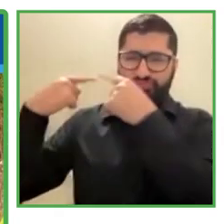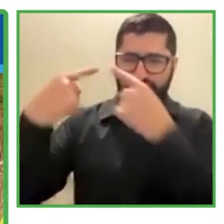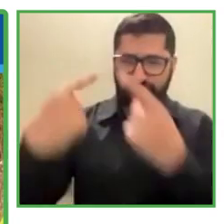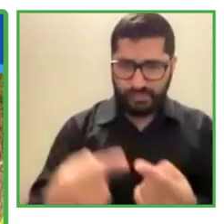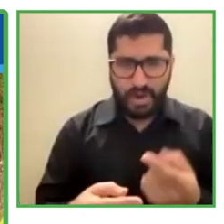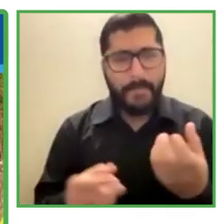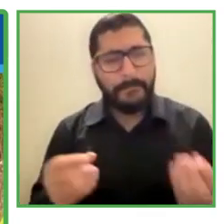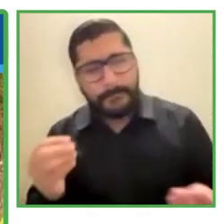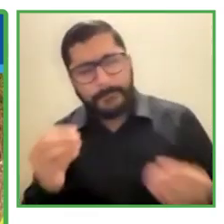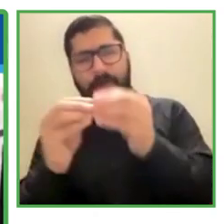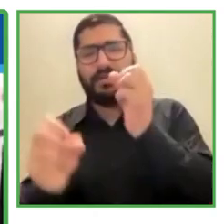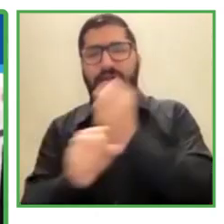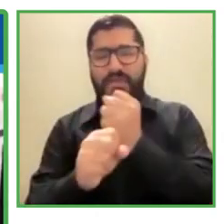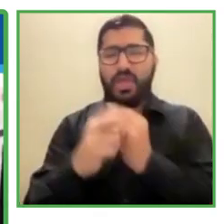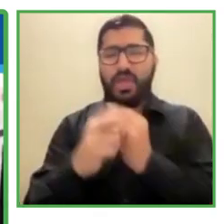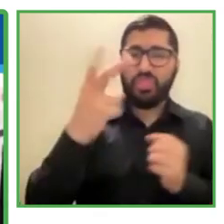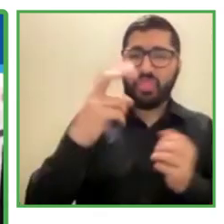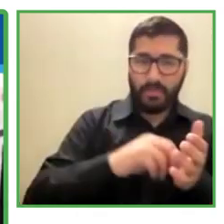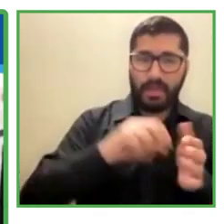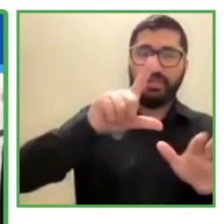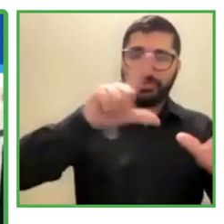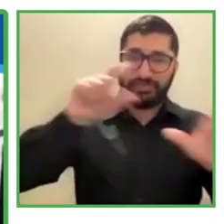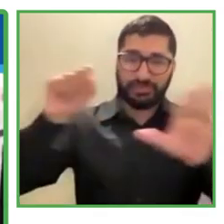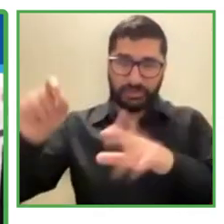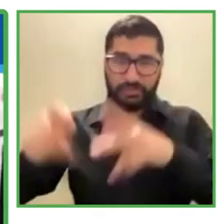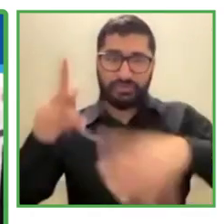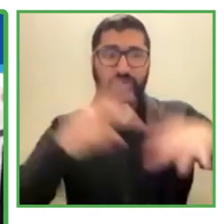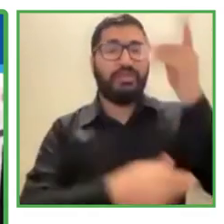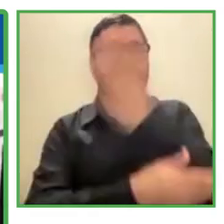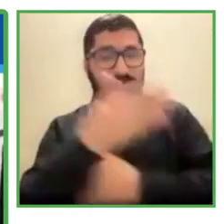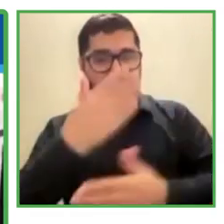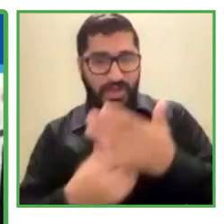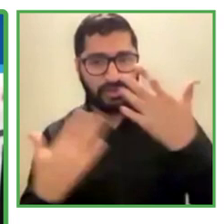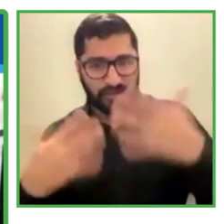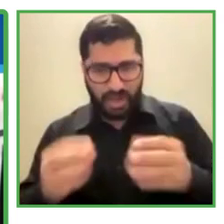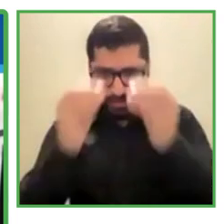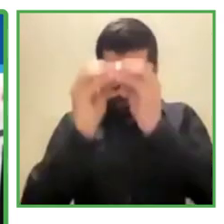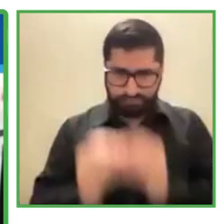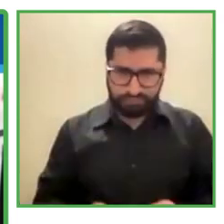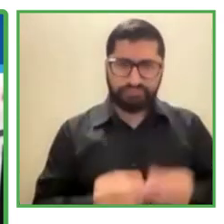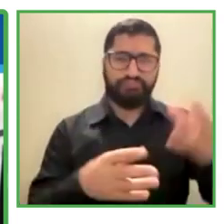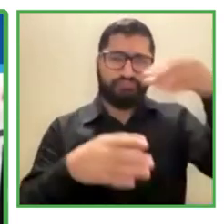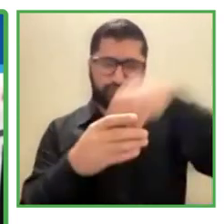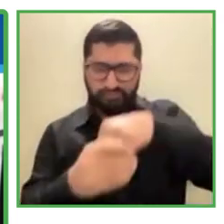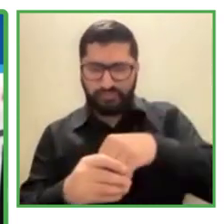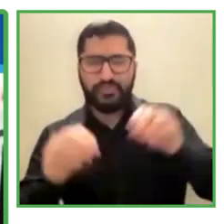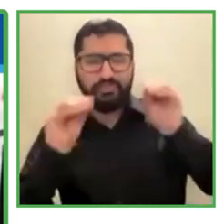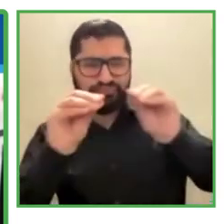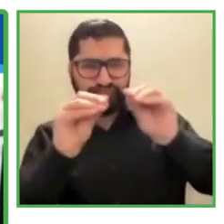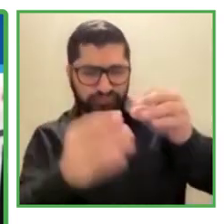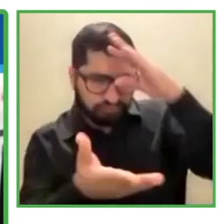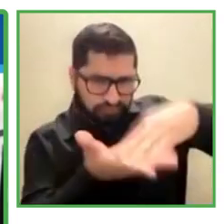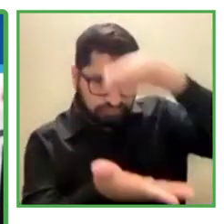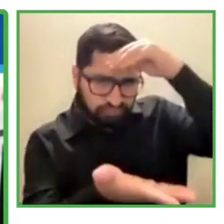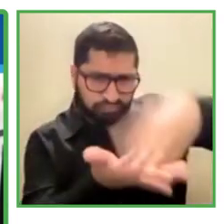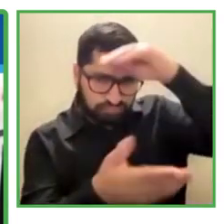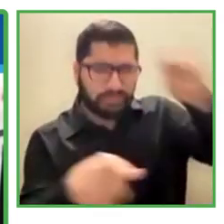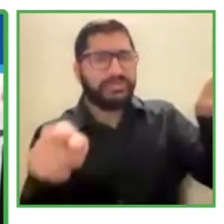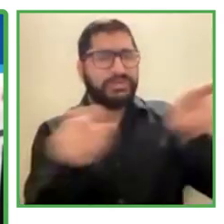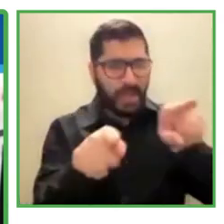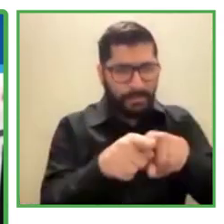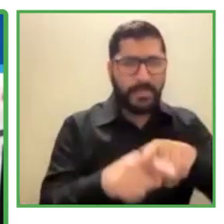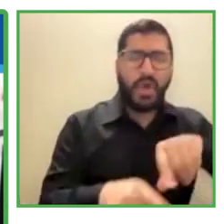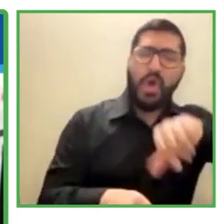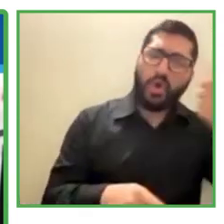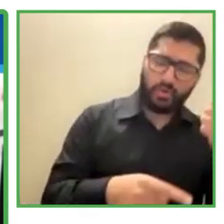development, and recruitment. And we also work with the other side, which is companies and governments. We have so